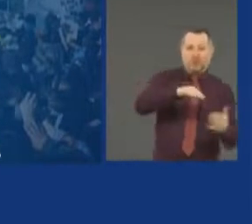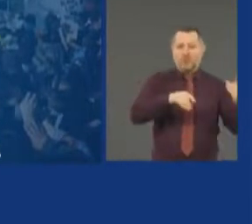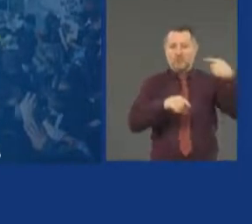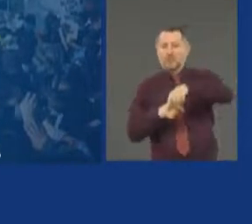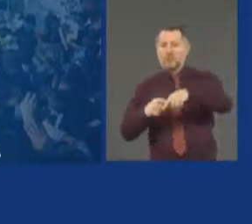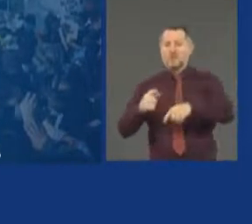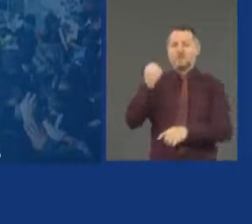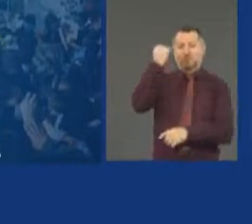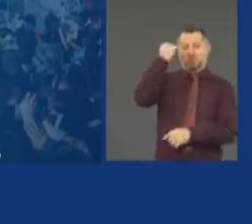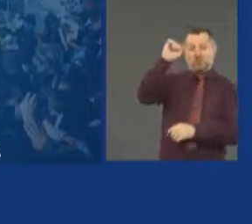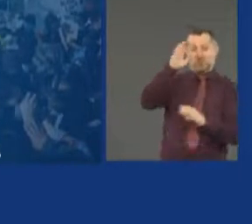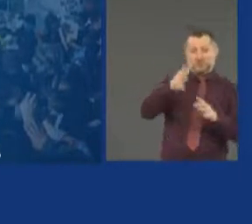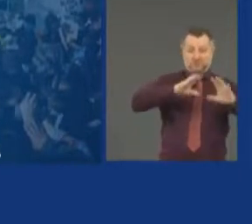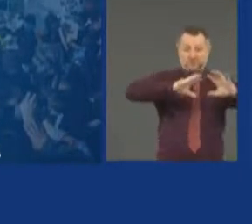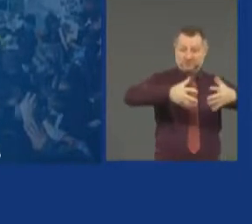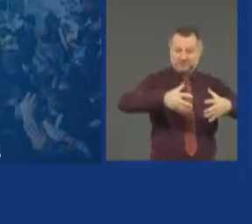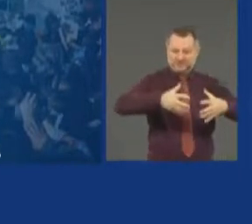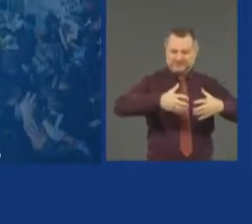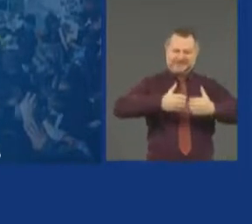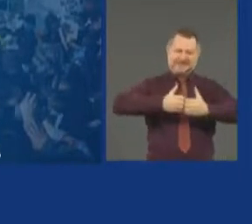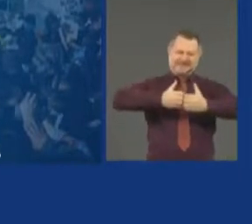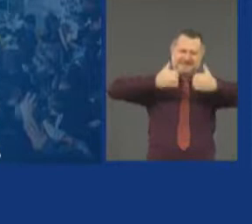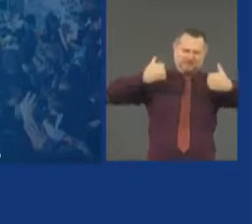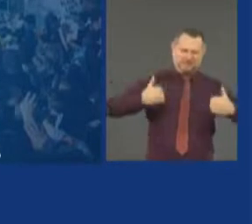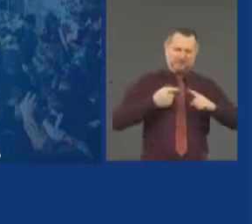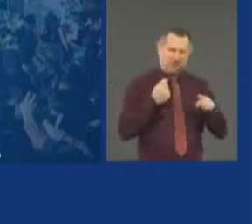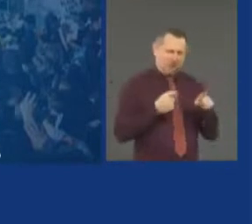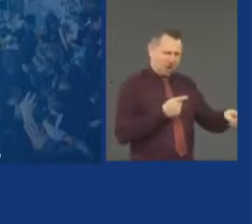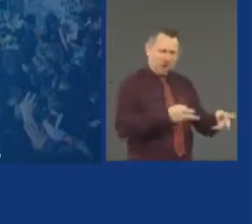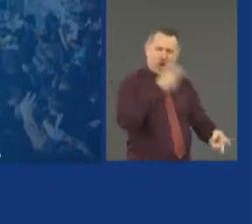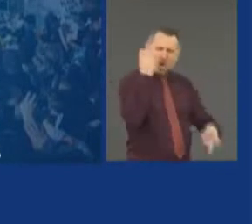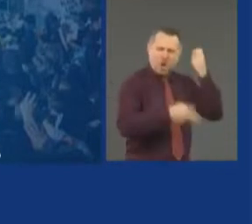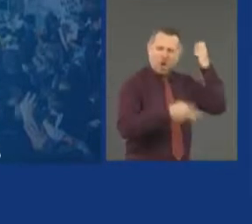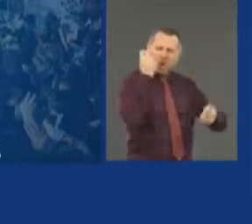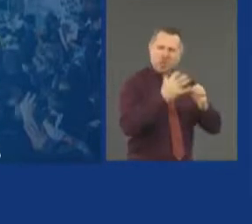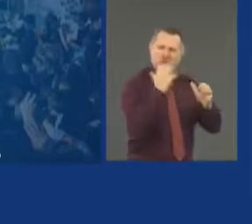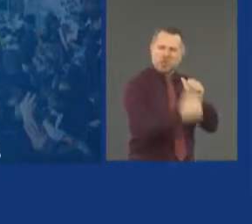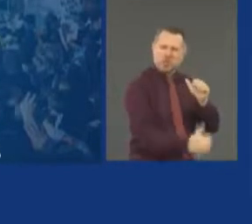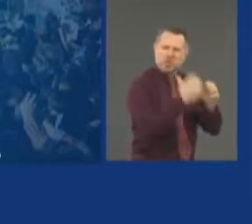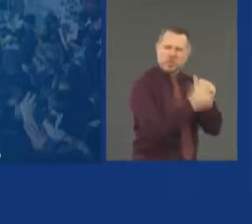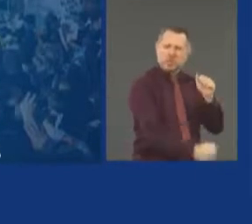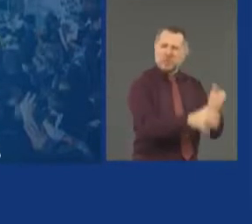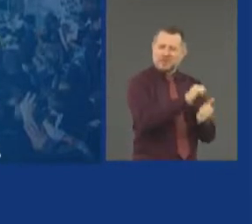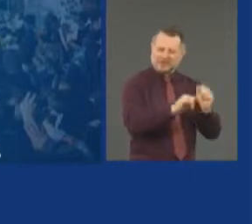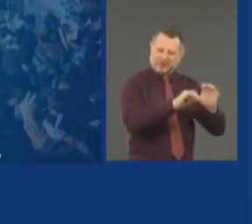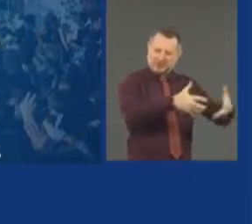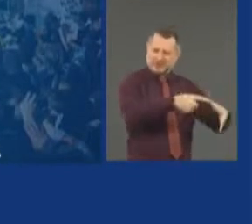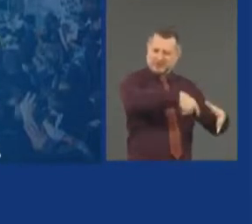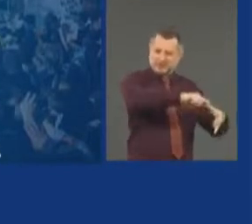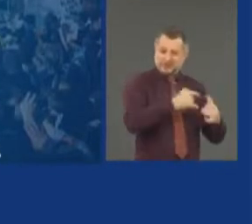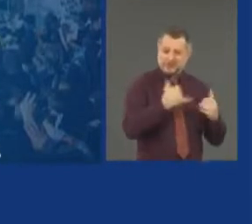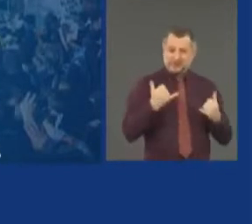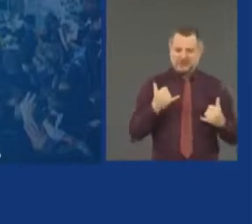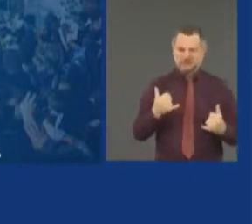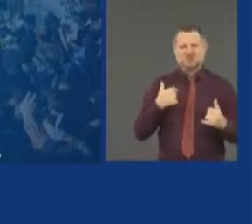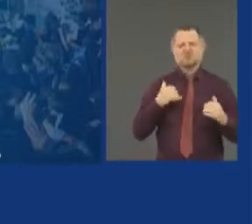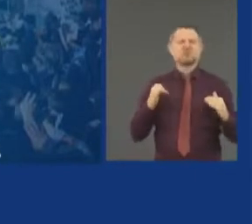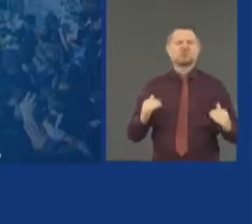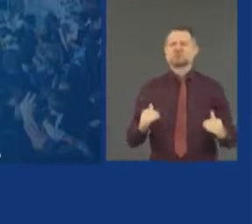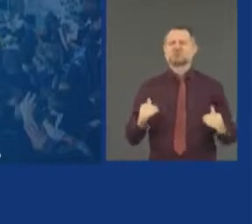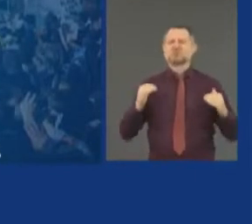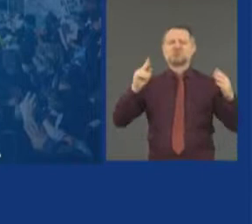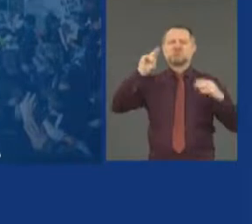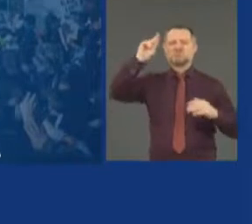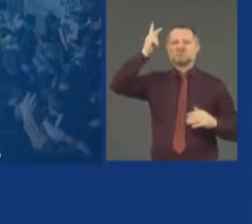from the looters. We have this hyper-political moment.